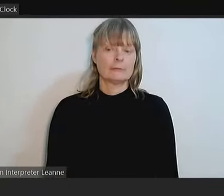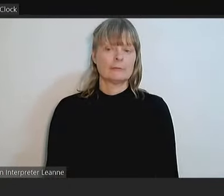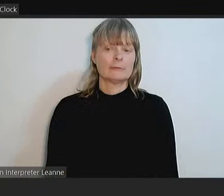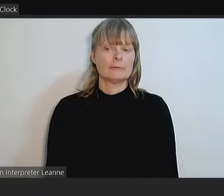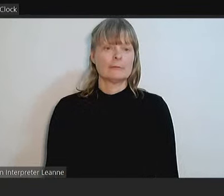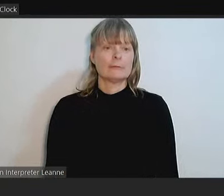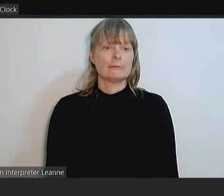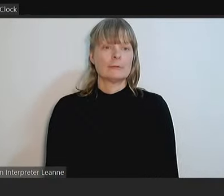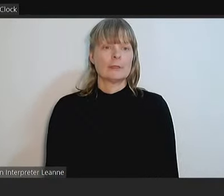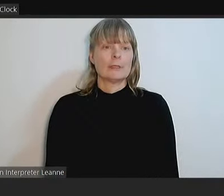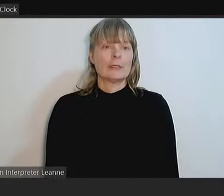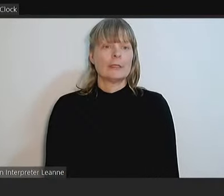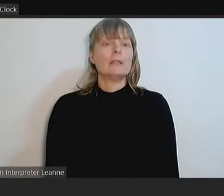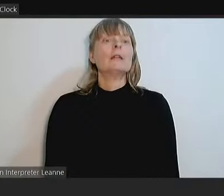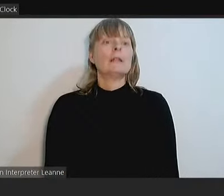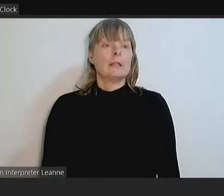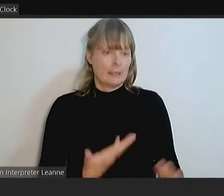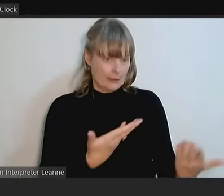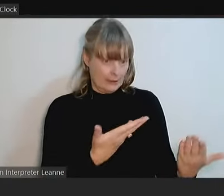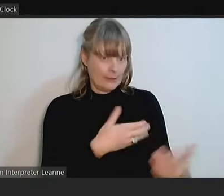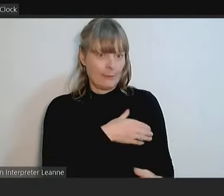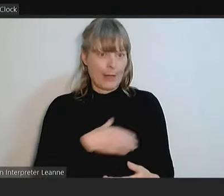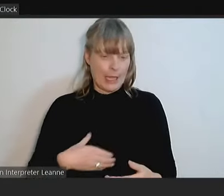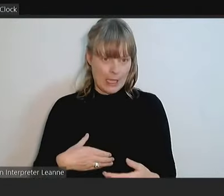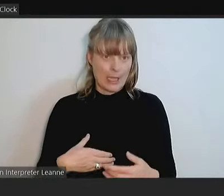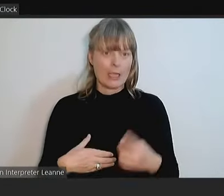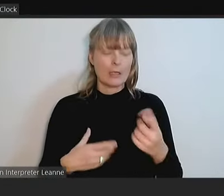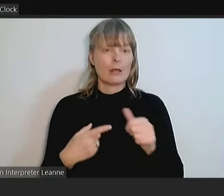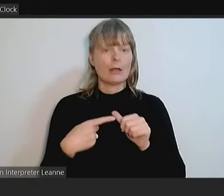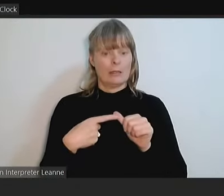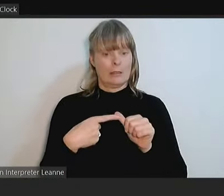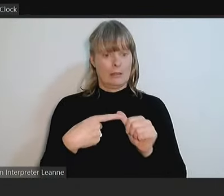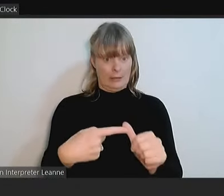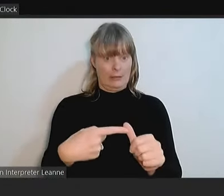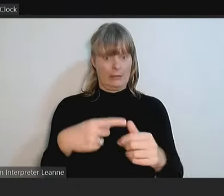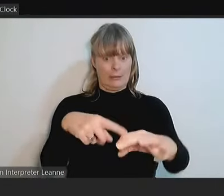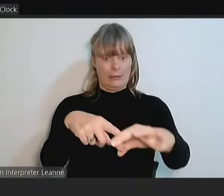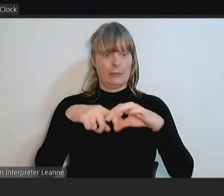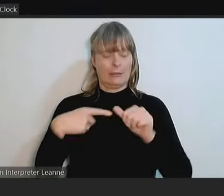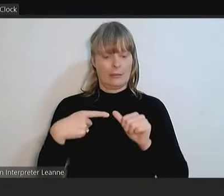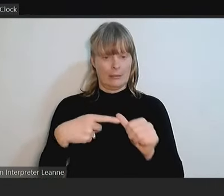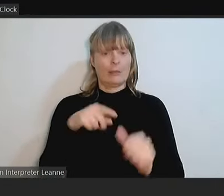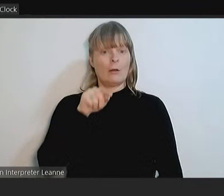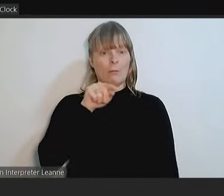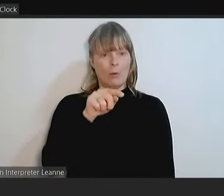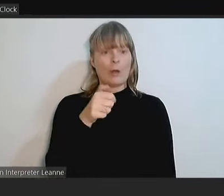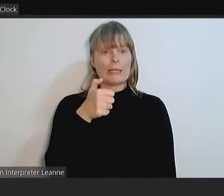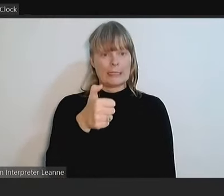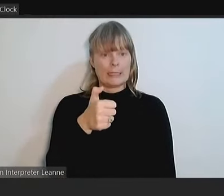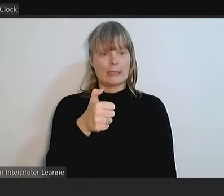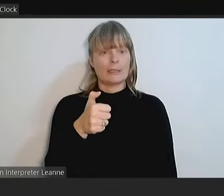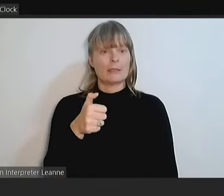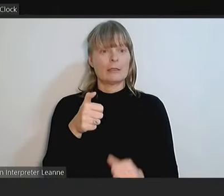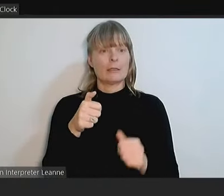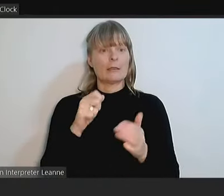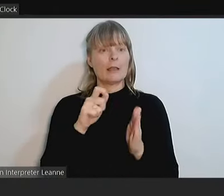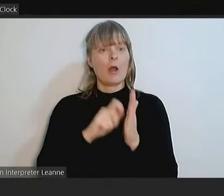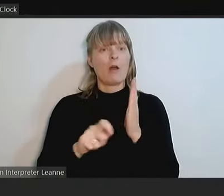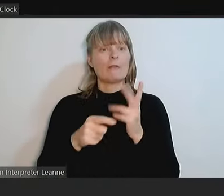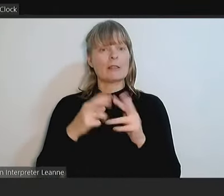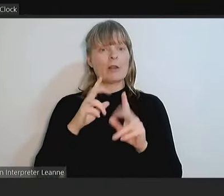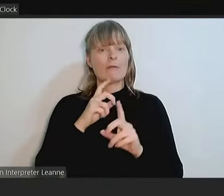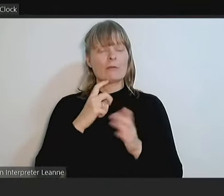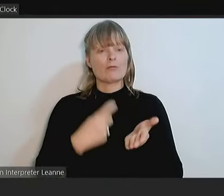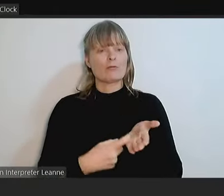Through you, Mayor, and to answer your question, Councillor Rennie. So point six of the officer recommendation was just for